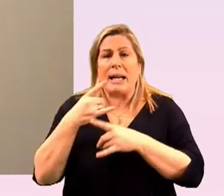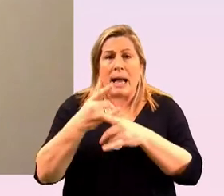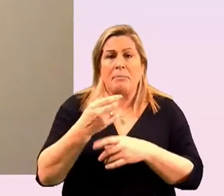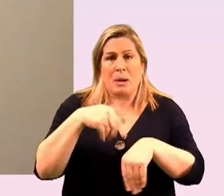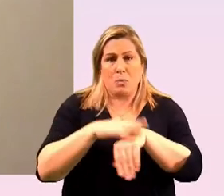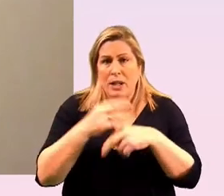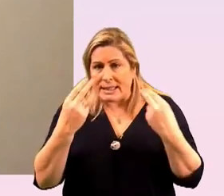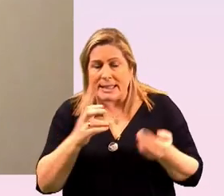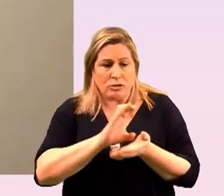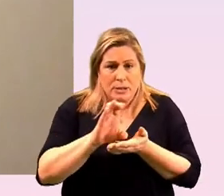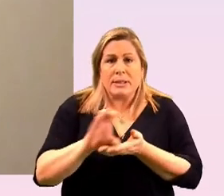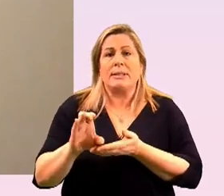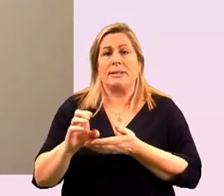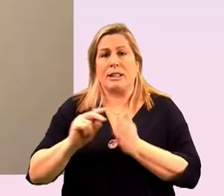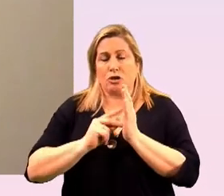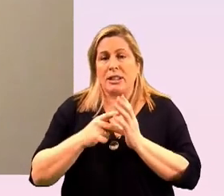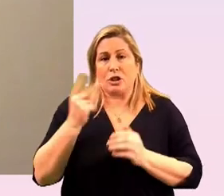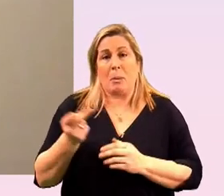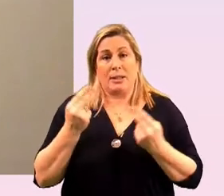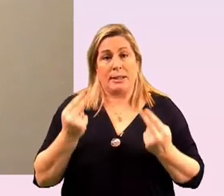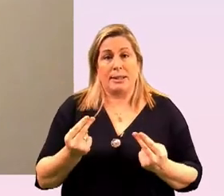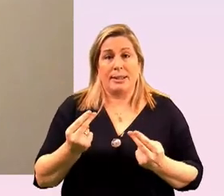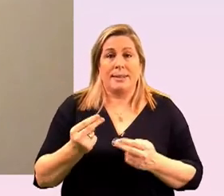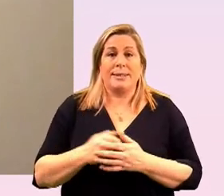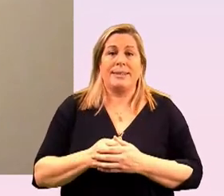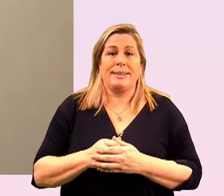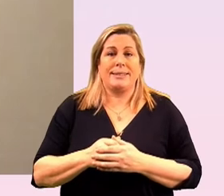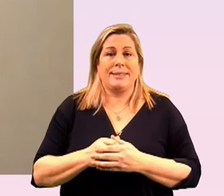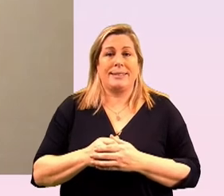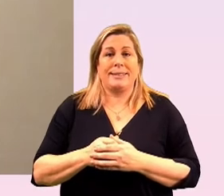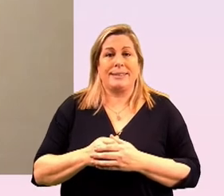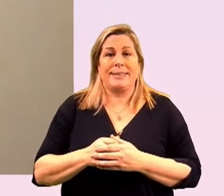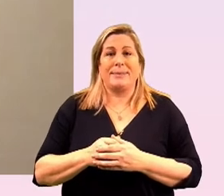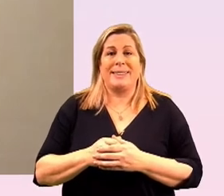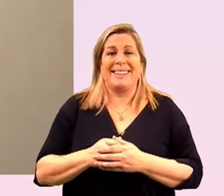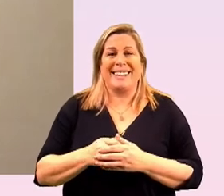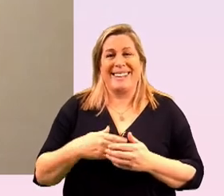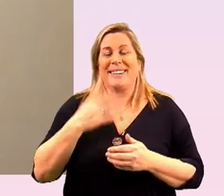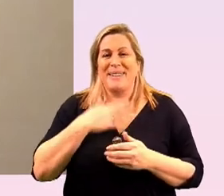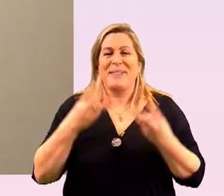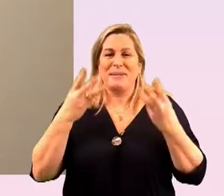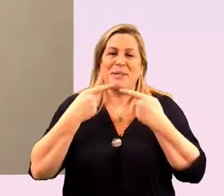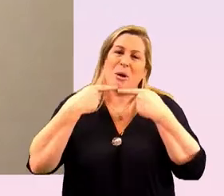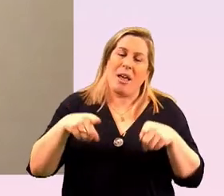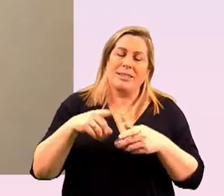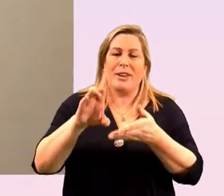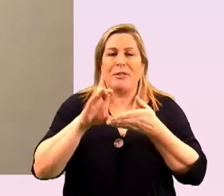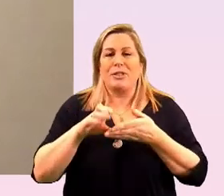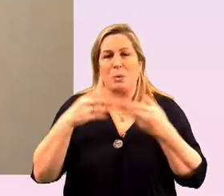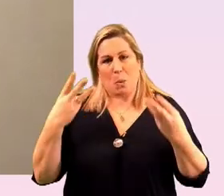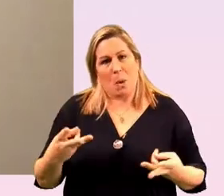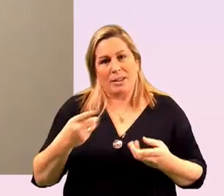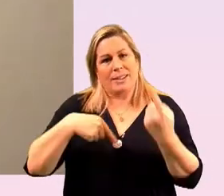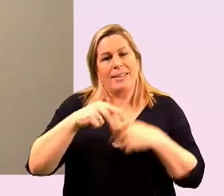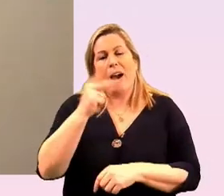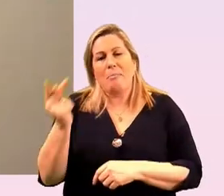and strategic partner is needed so what we want to do is to to launch a fund we want to invite our donors existing donors and